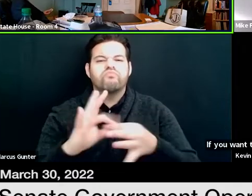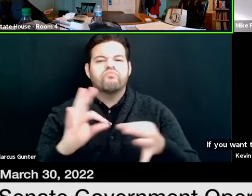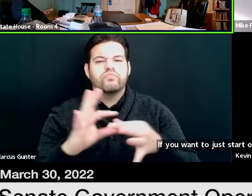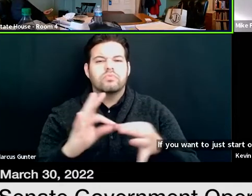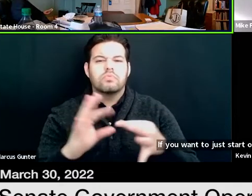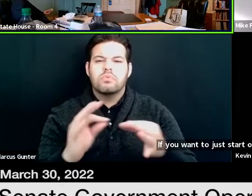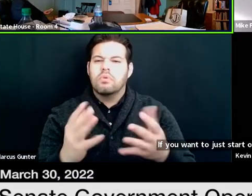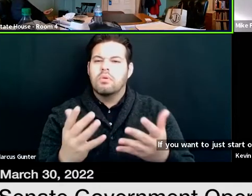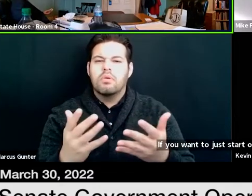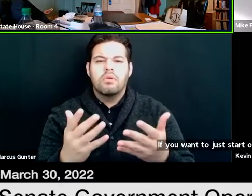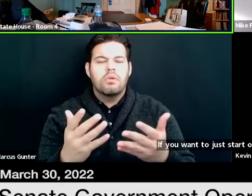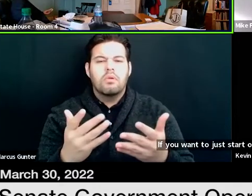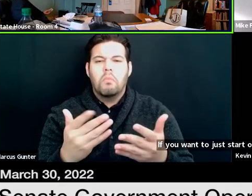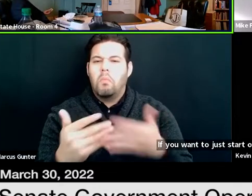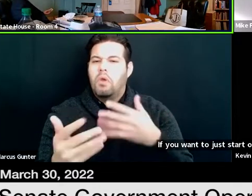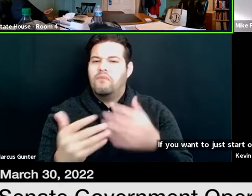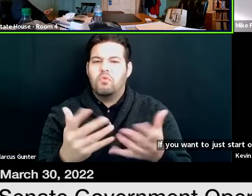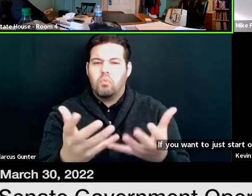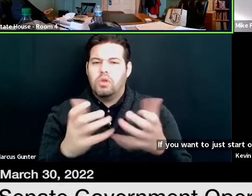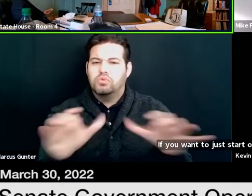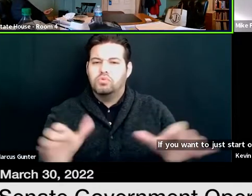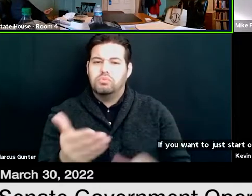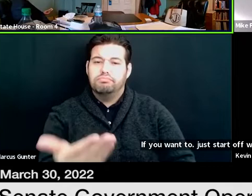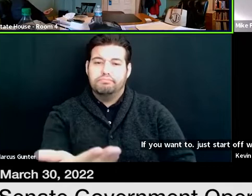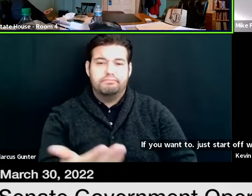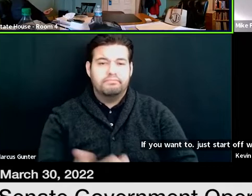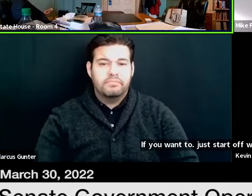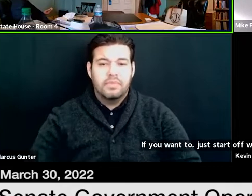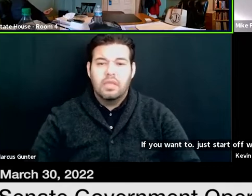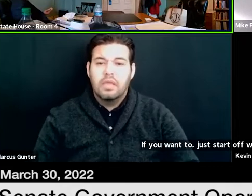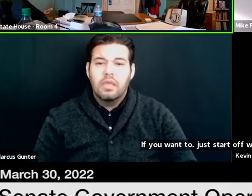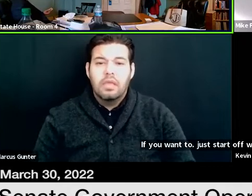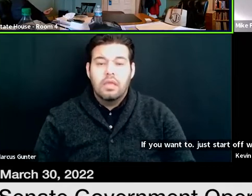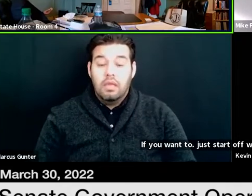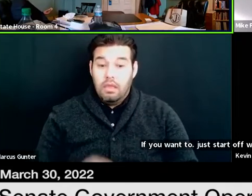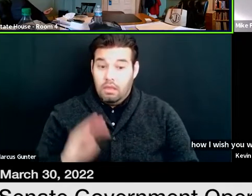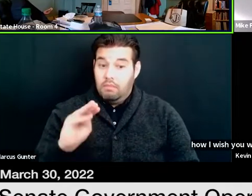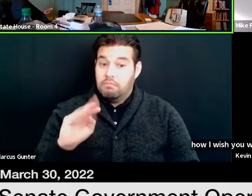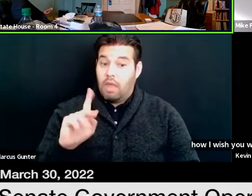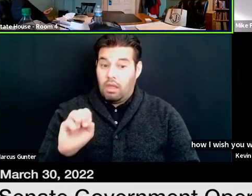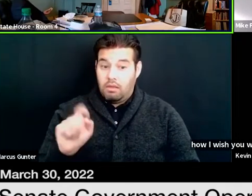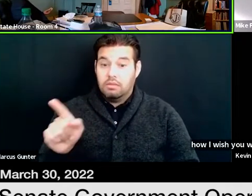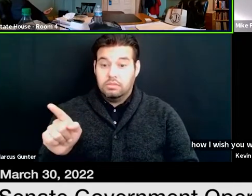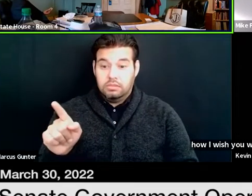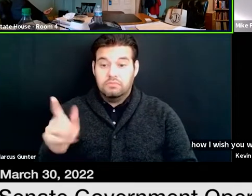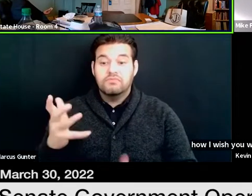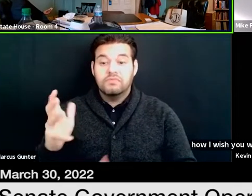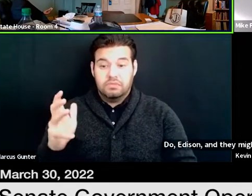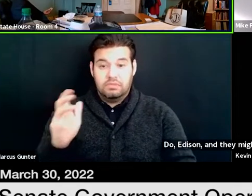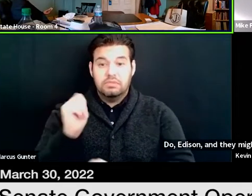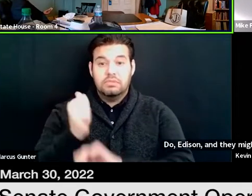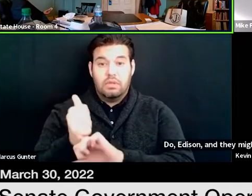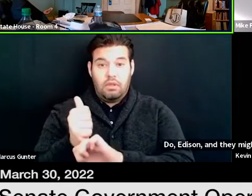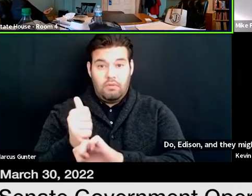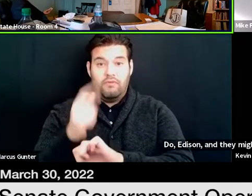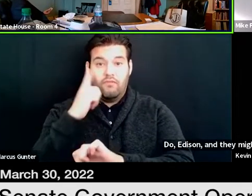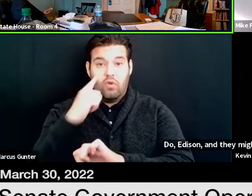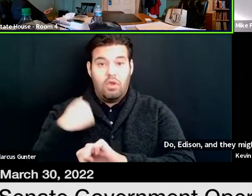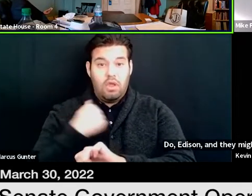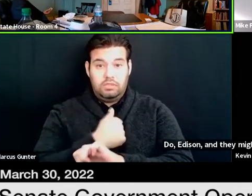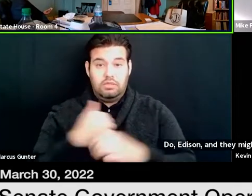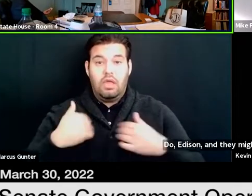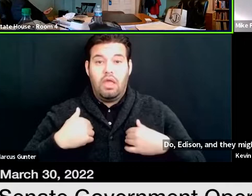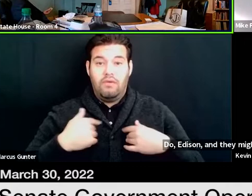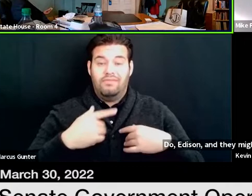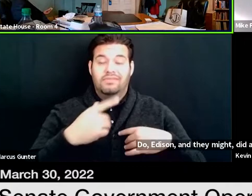you, and however you want to do it, and Mike did arrange for us to have both a sign